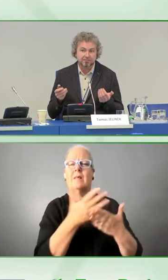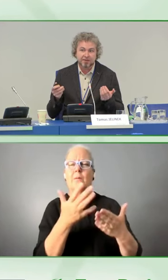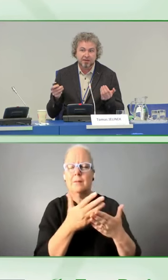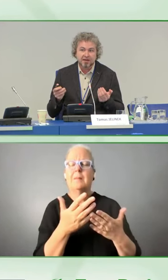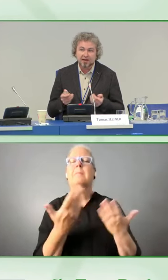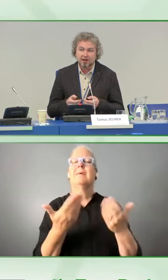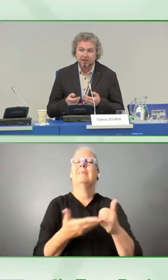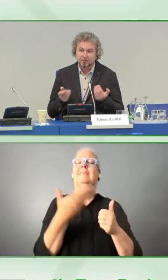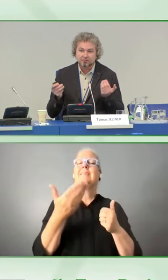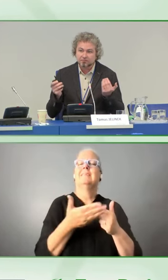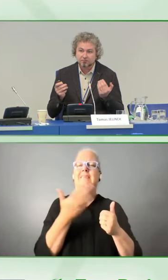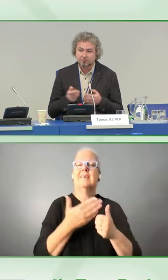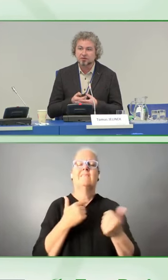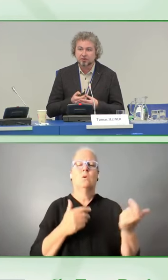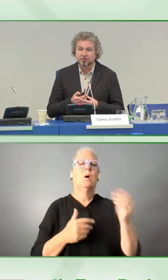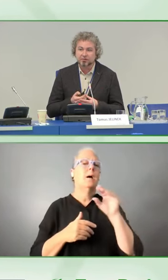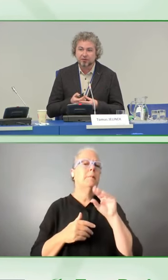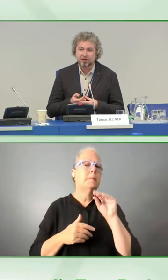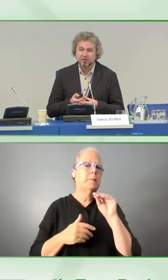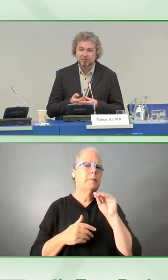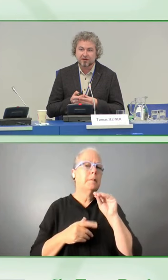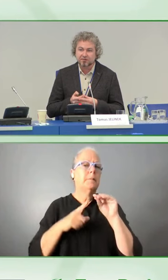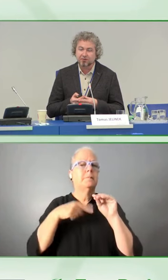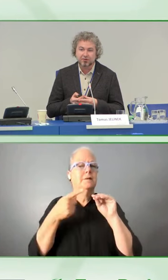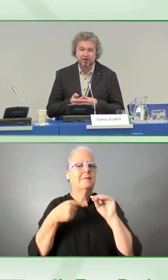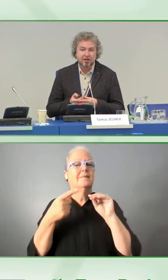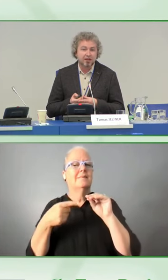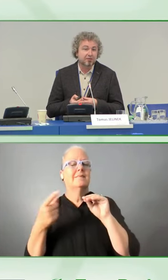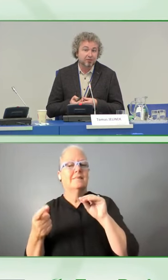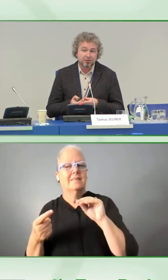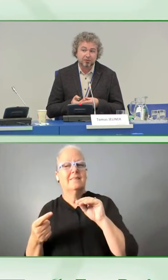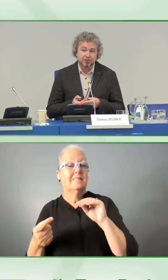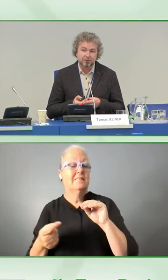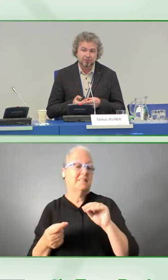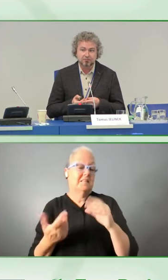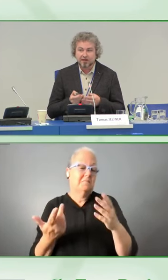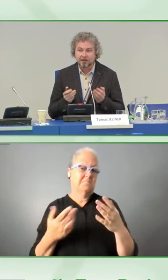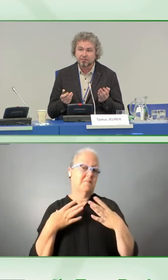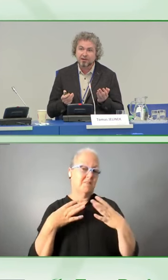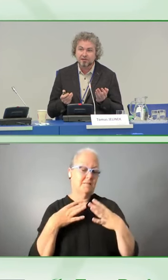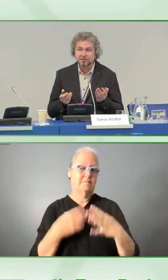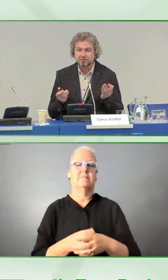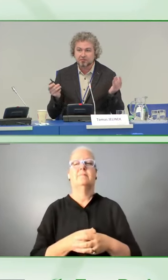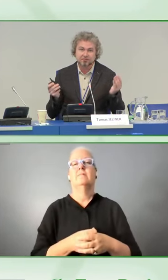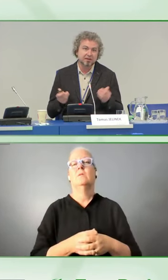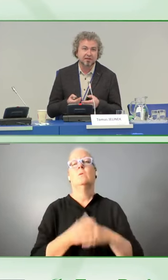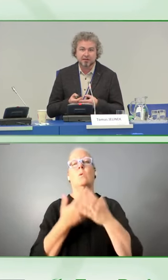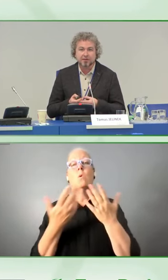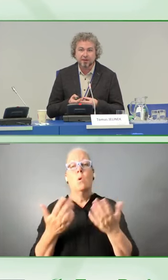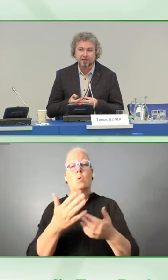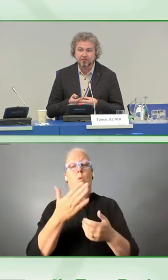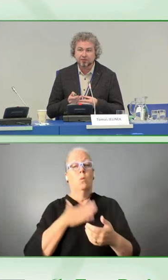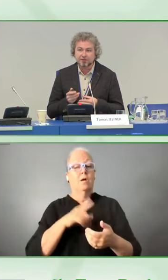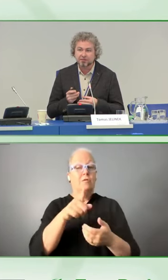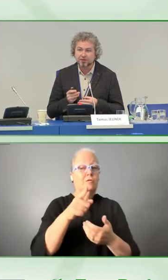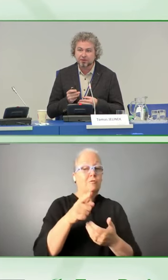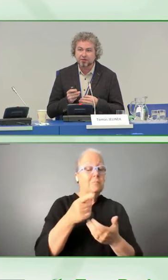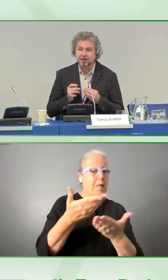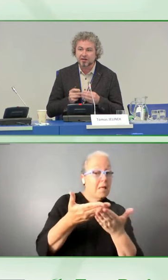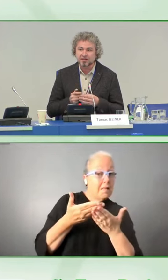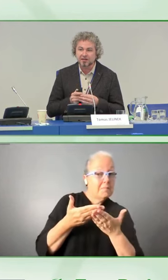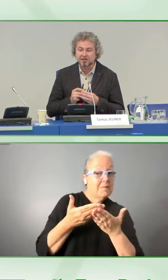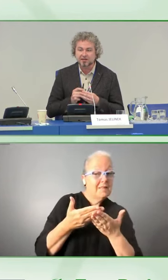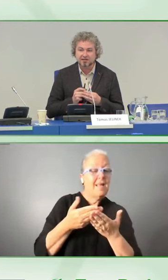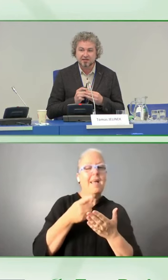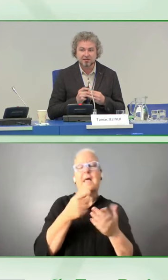voiceover. So it will be working just fine for you. If you want to help us in a way that, for example,